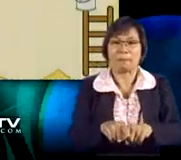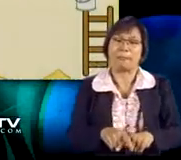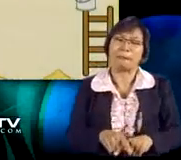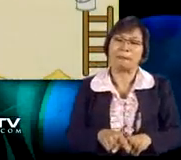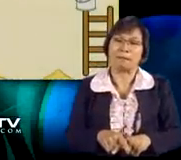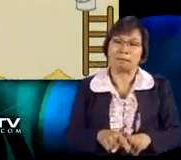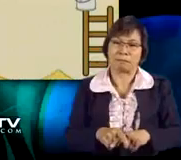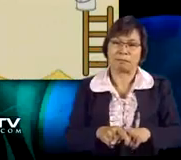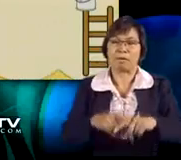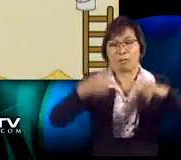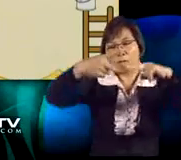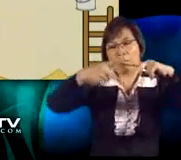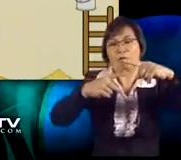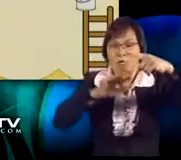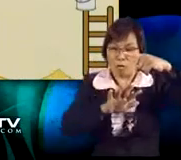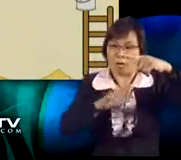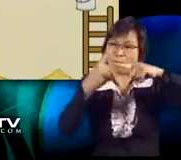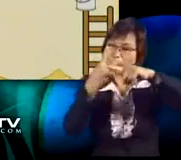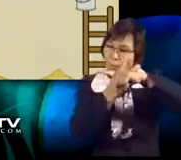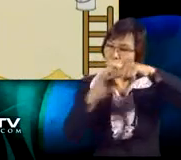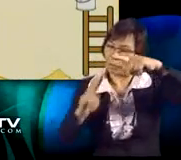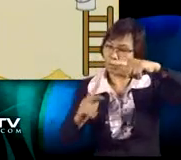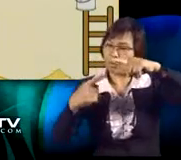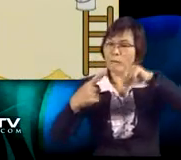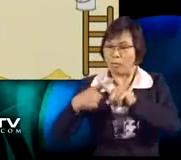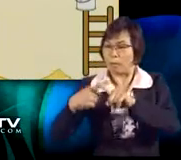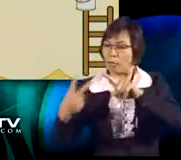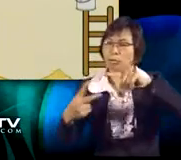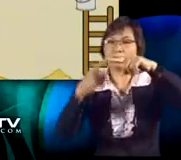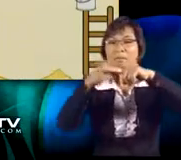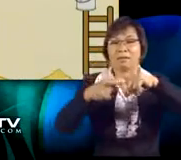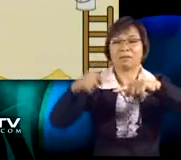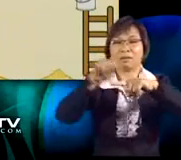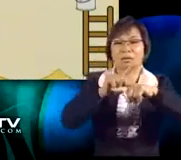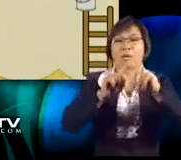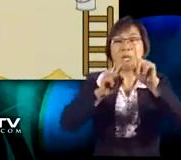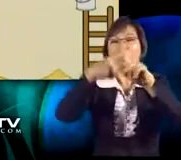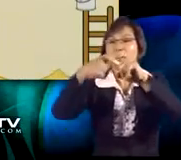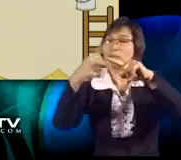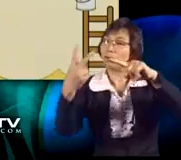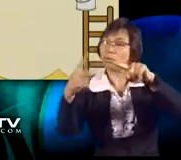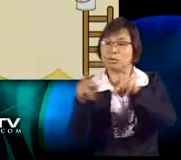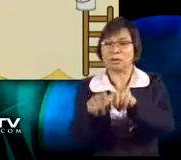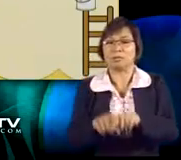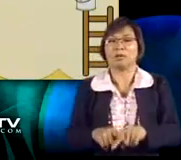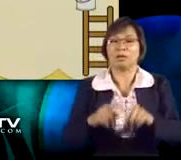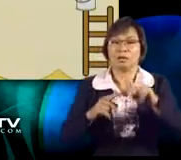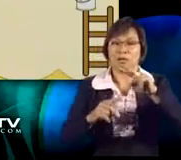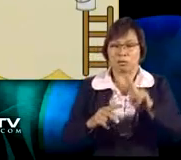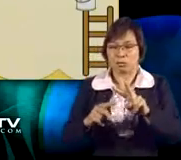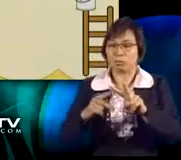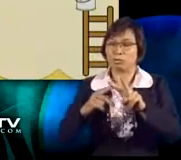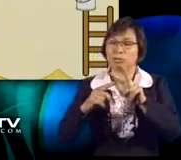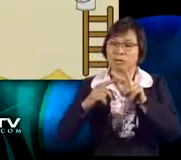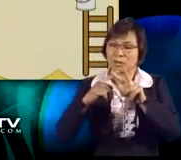That means for the fraction 1 fifth, we must multiply both the 5 and the 1 by 2. So,